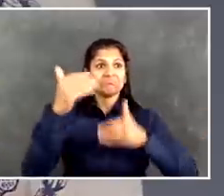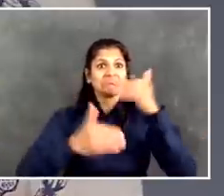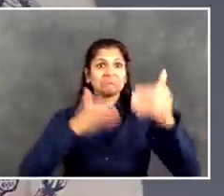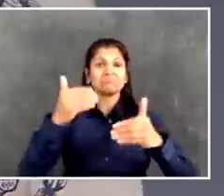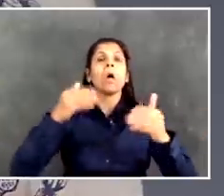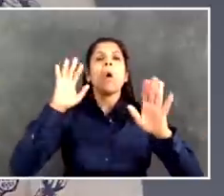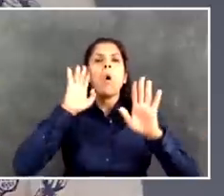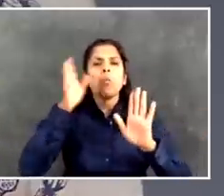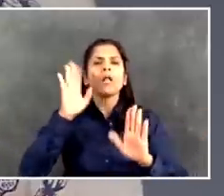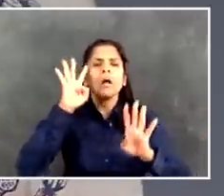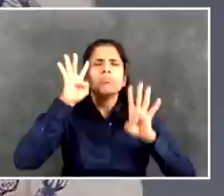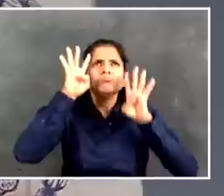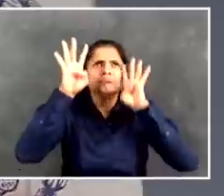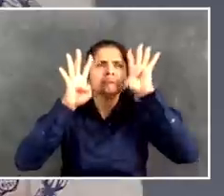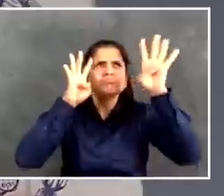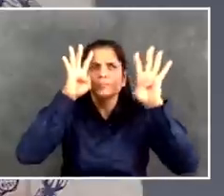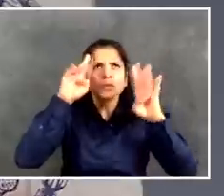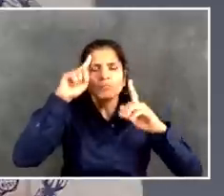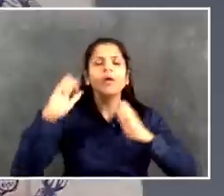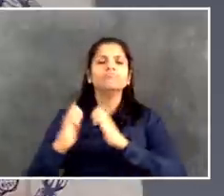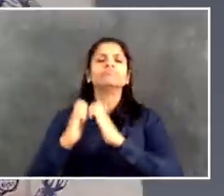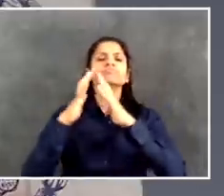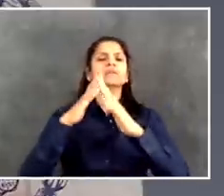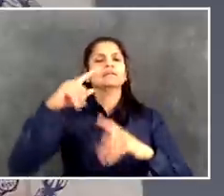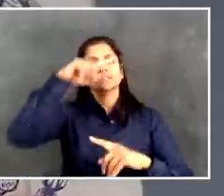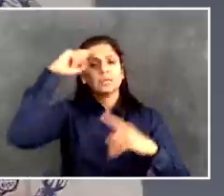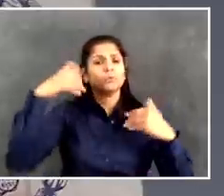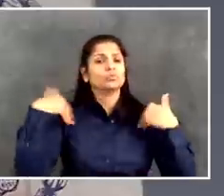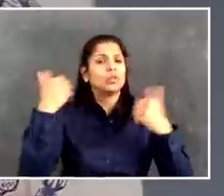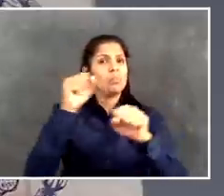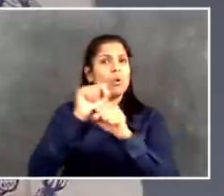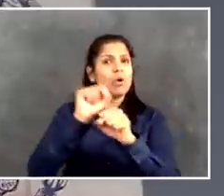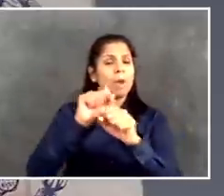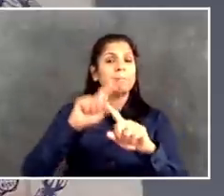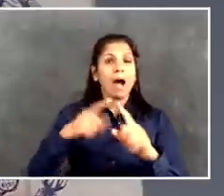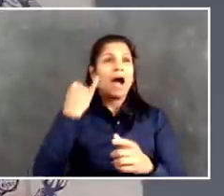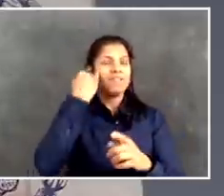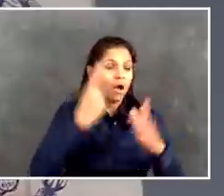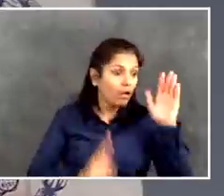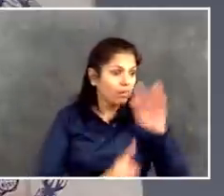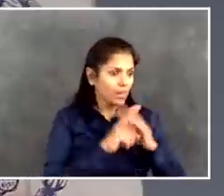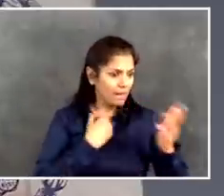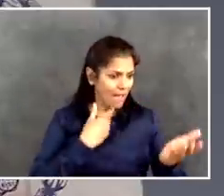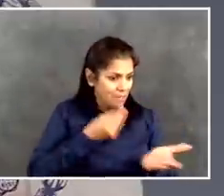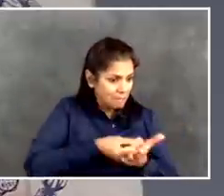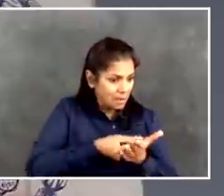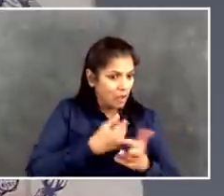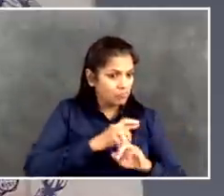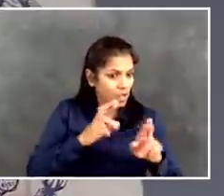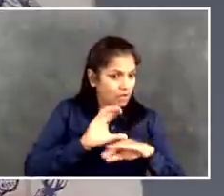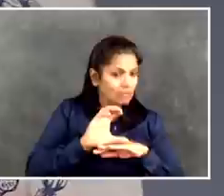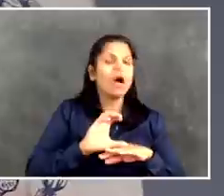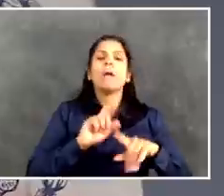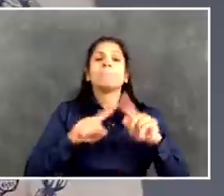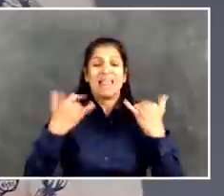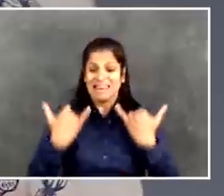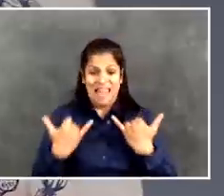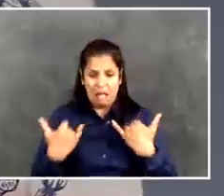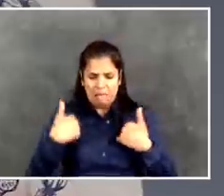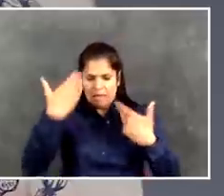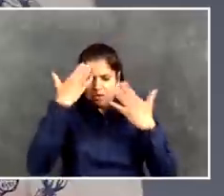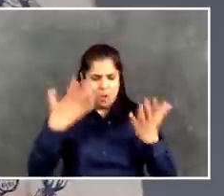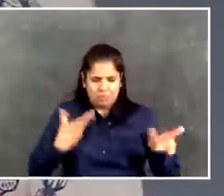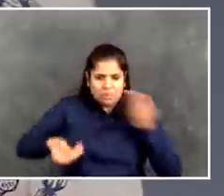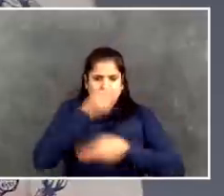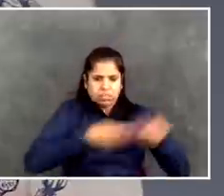will we have the money for that is an open question. We got to first think about getting the breadwinners and families back to work so they can support